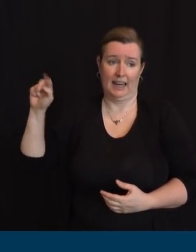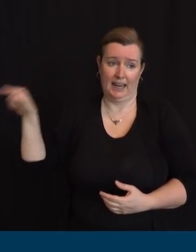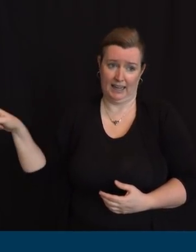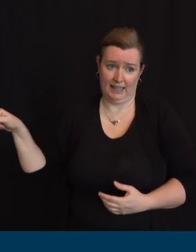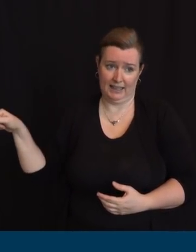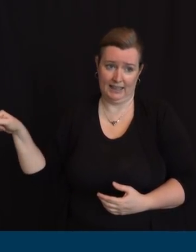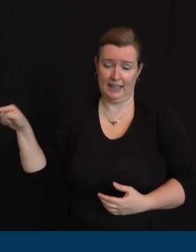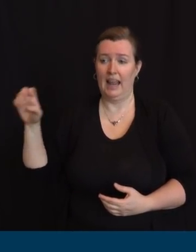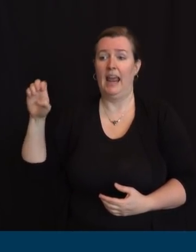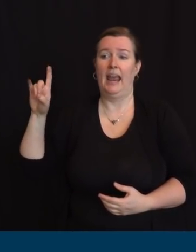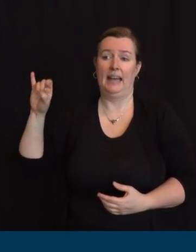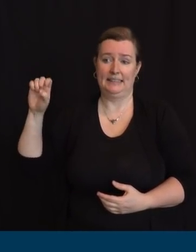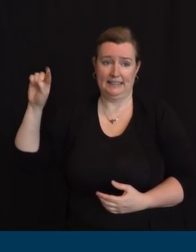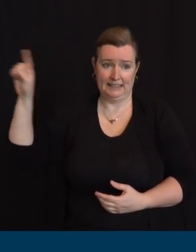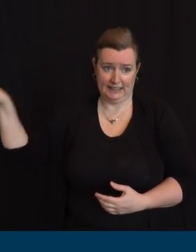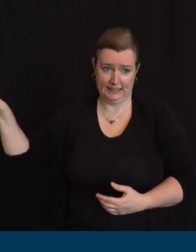maples